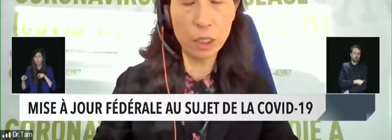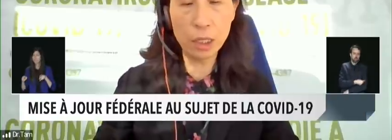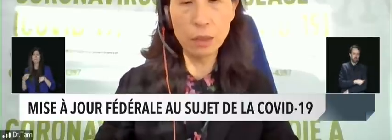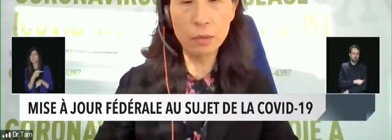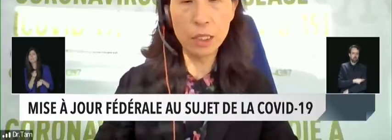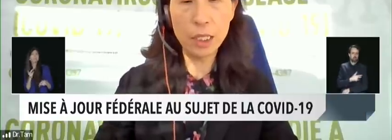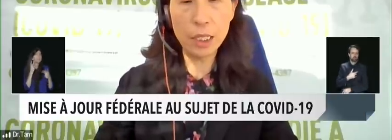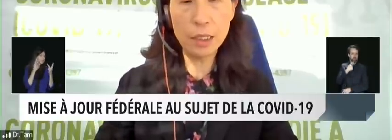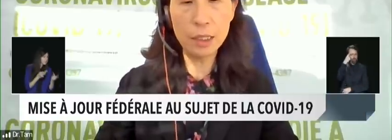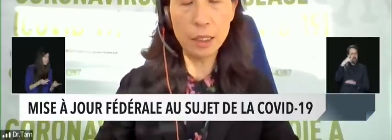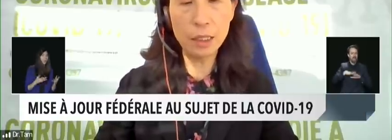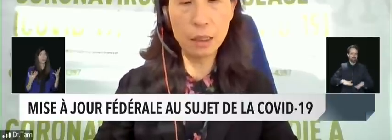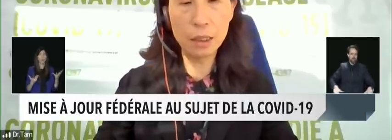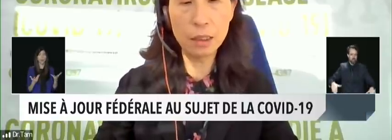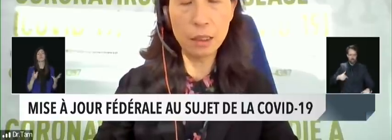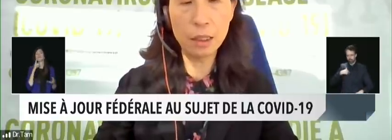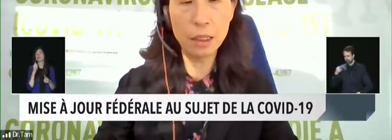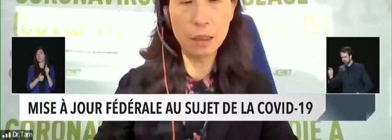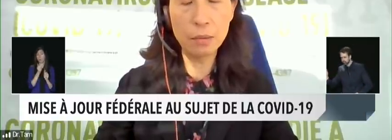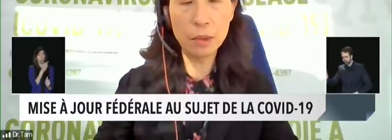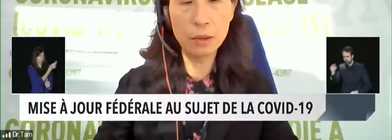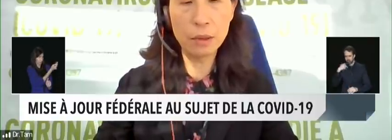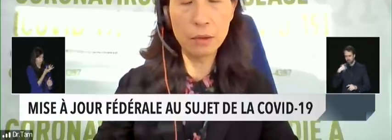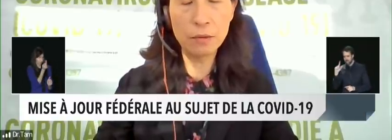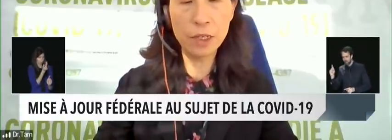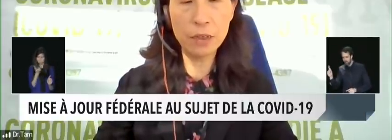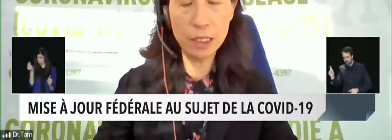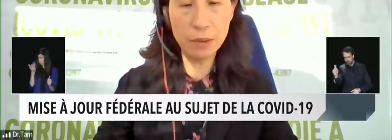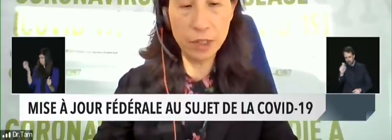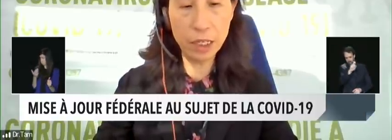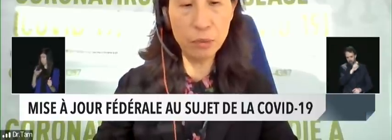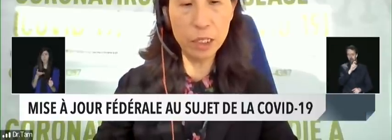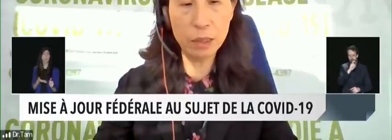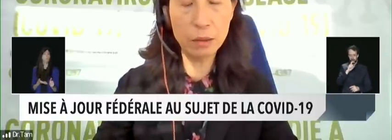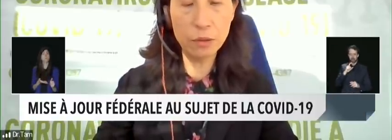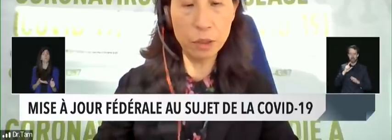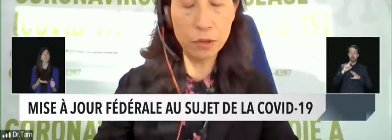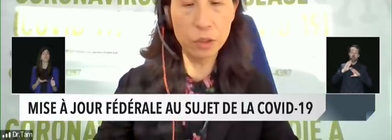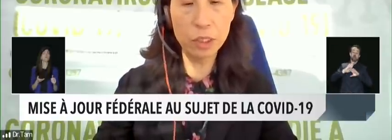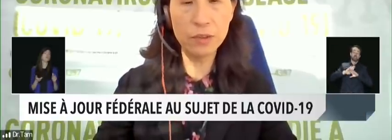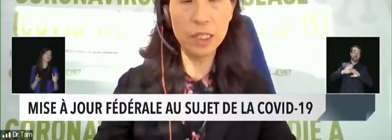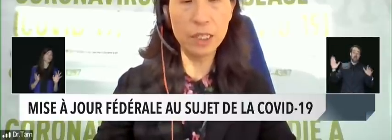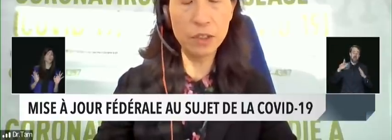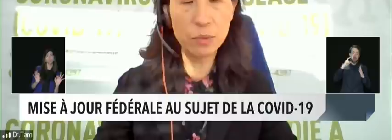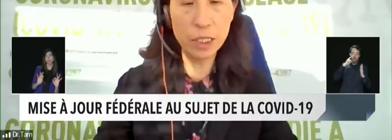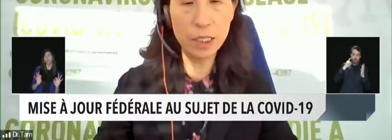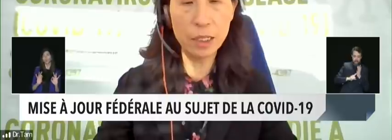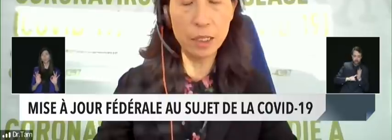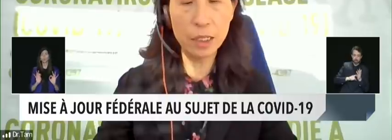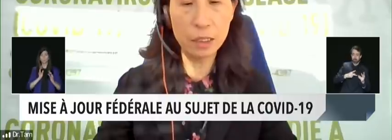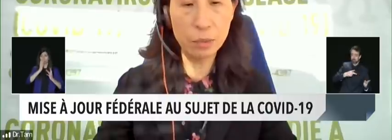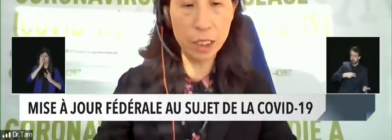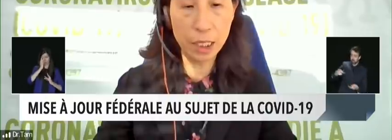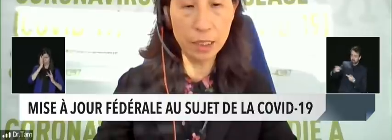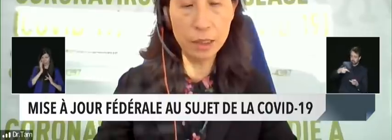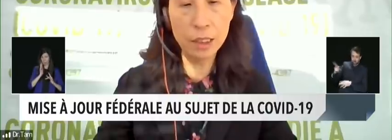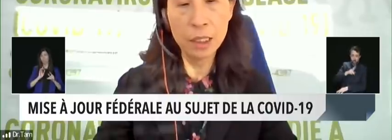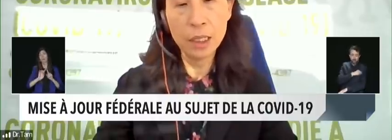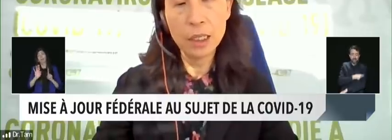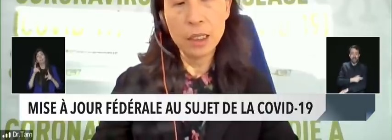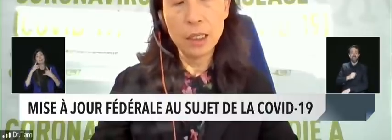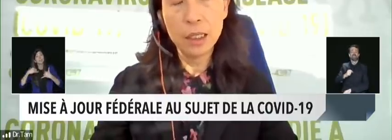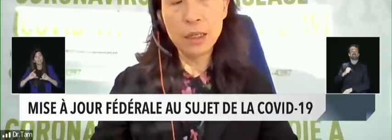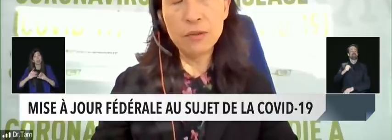general, the cases are not very severe, but of course, severe enough to be hospitalized.